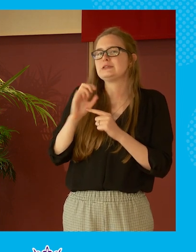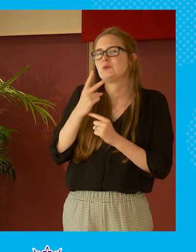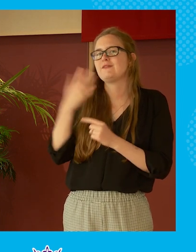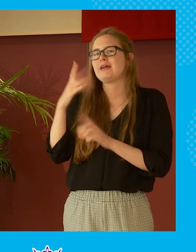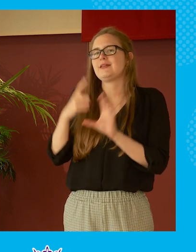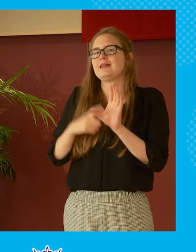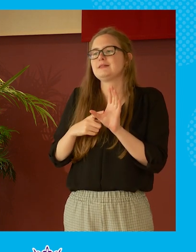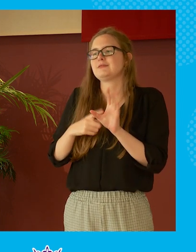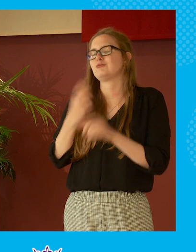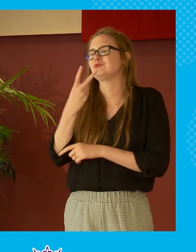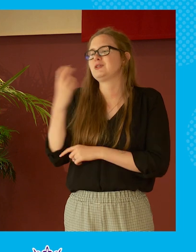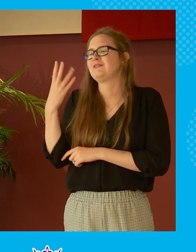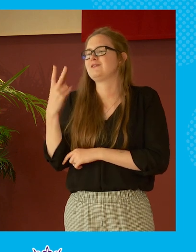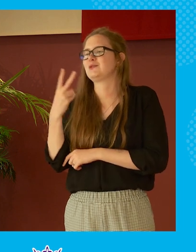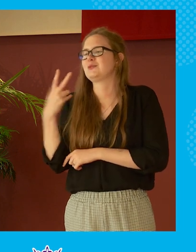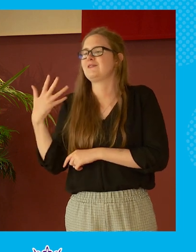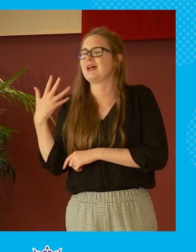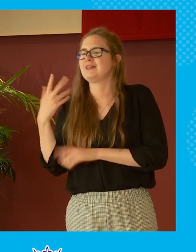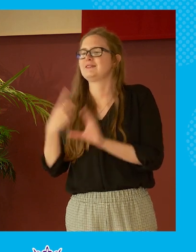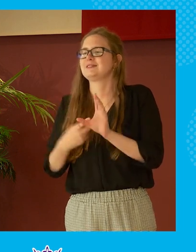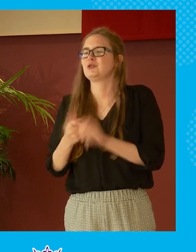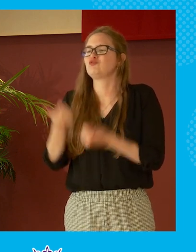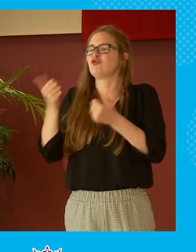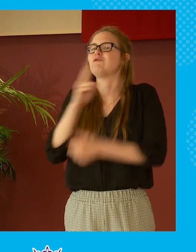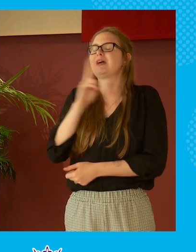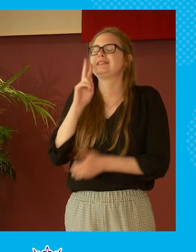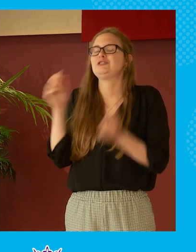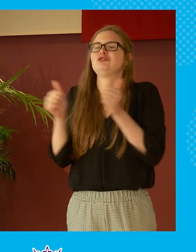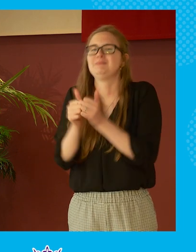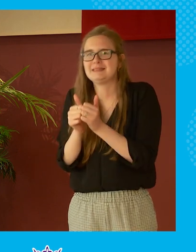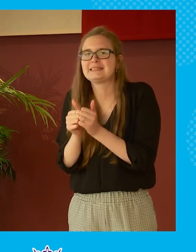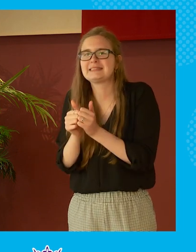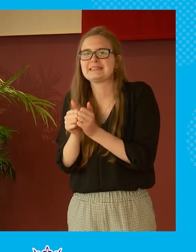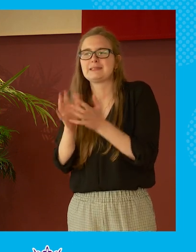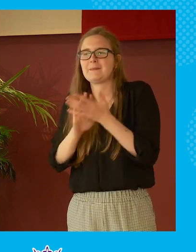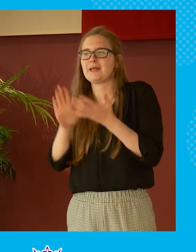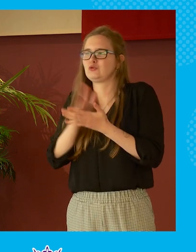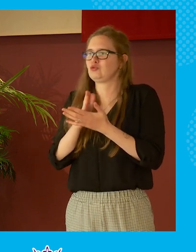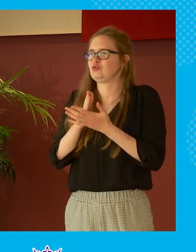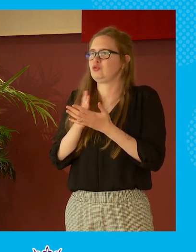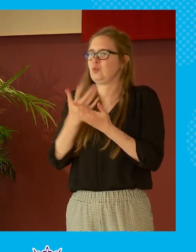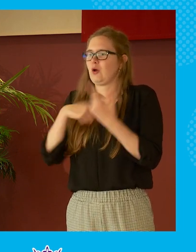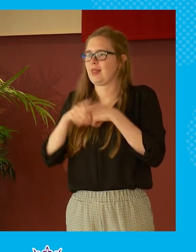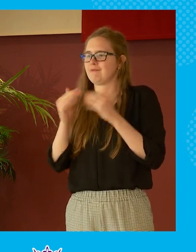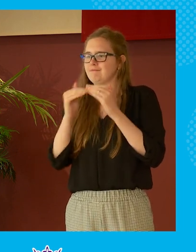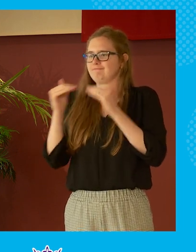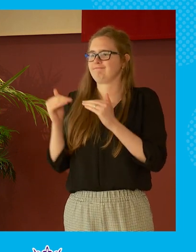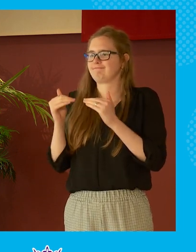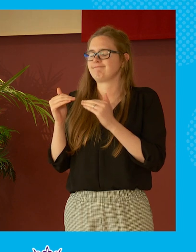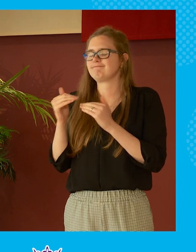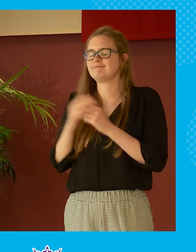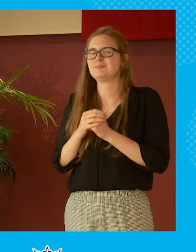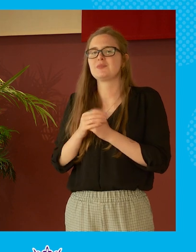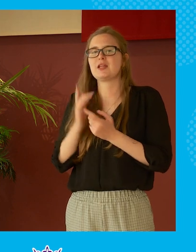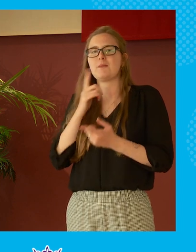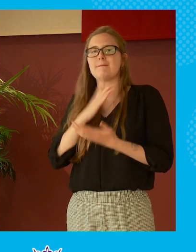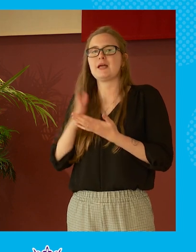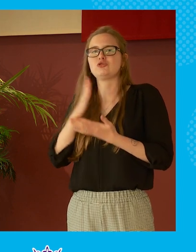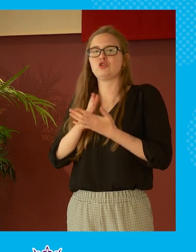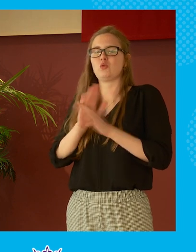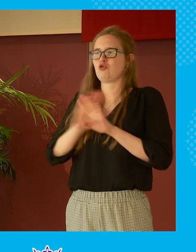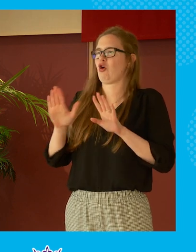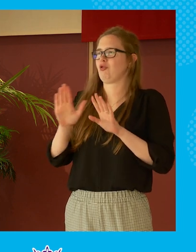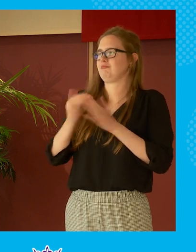one of the lead negotiators shameless man you say you've got to make sure that others have their bus fare home basically that people have something that you're not